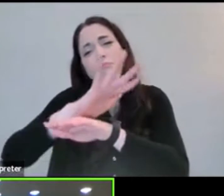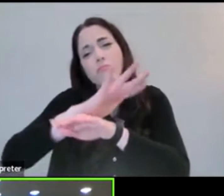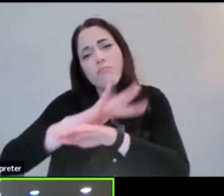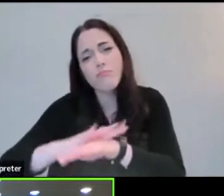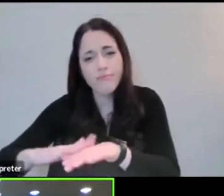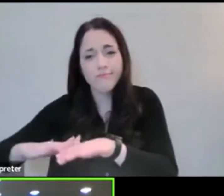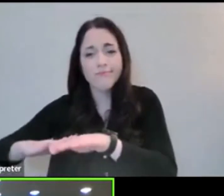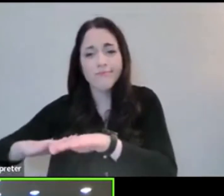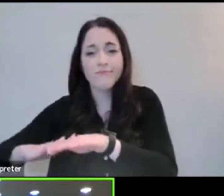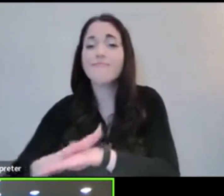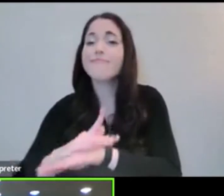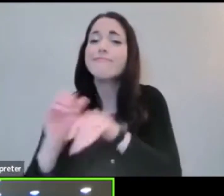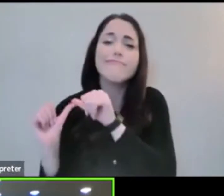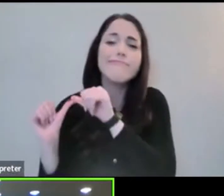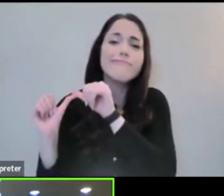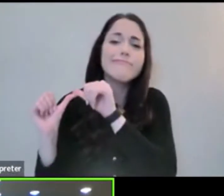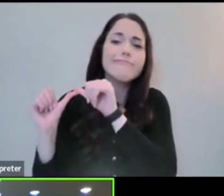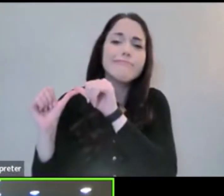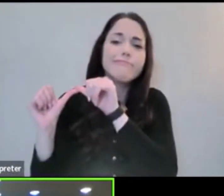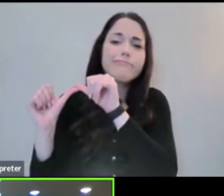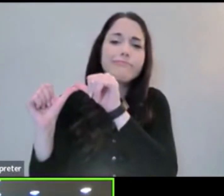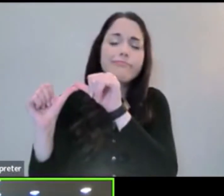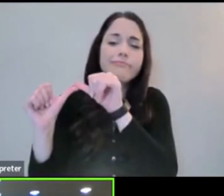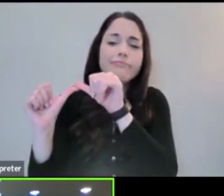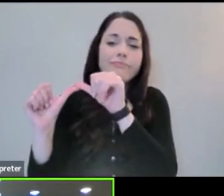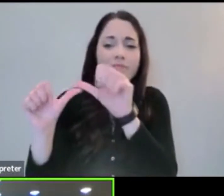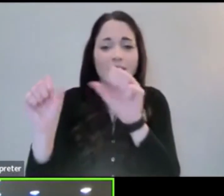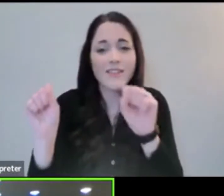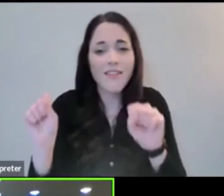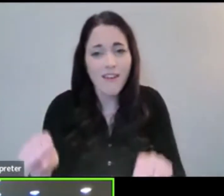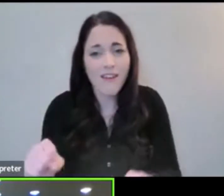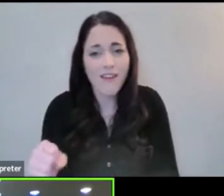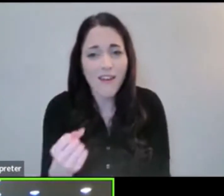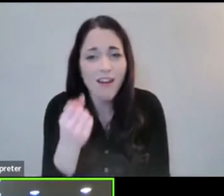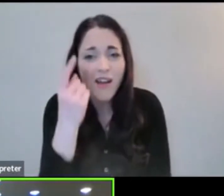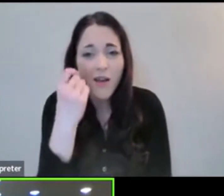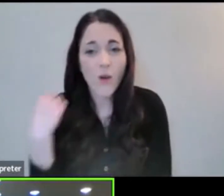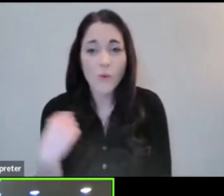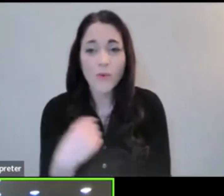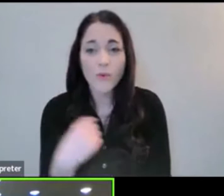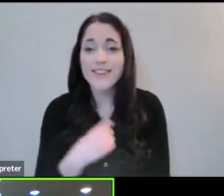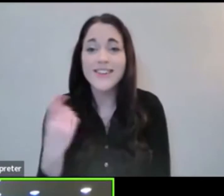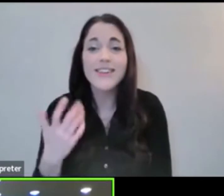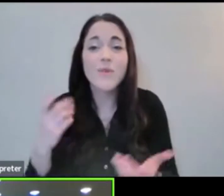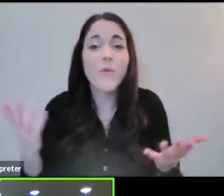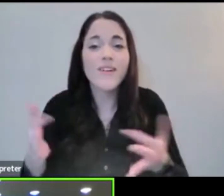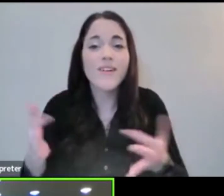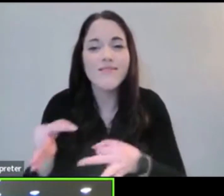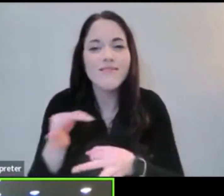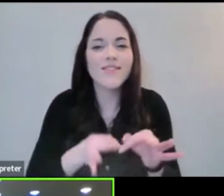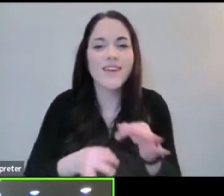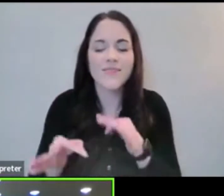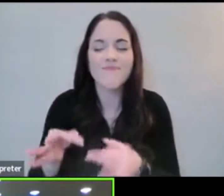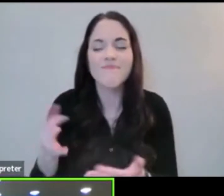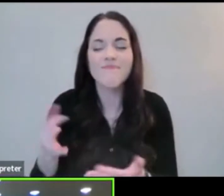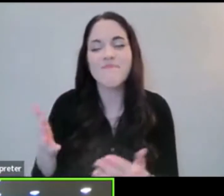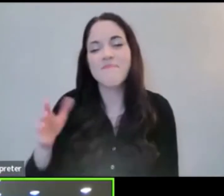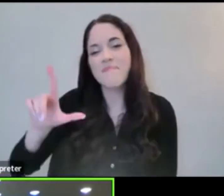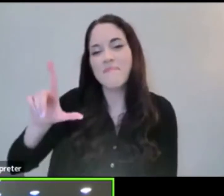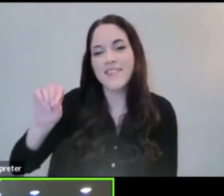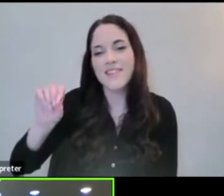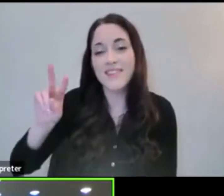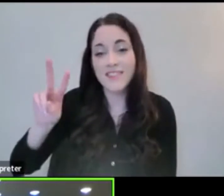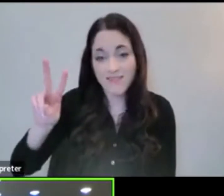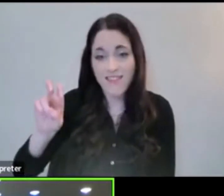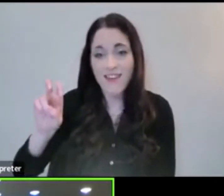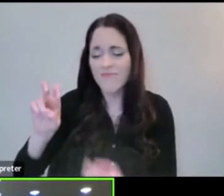end of time. What the word is now, is